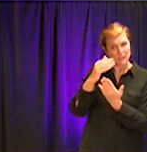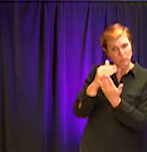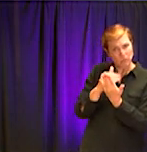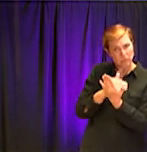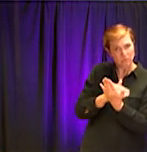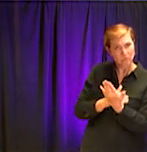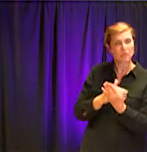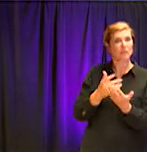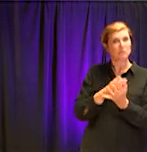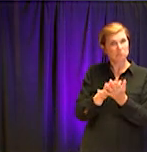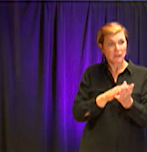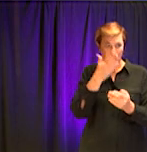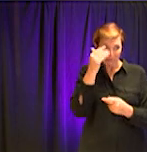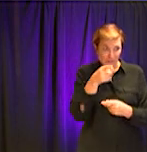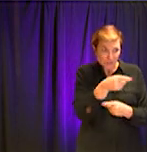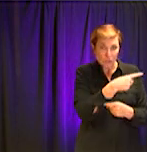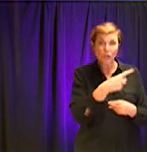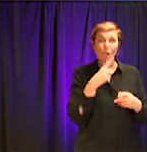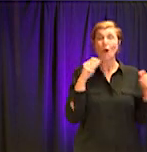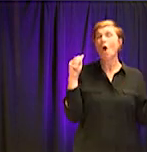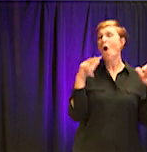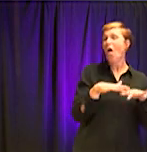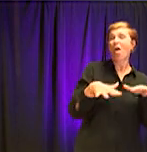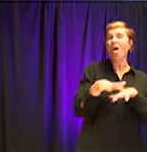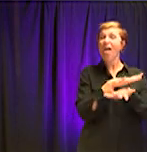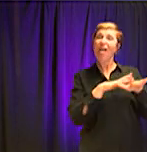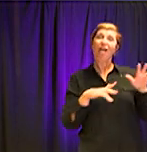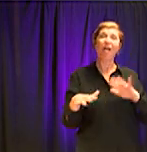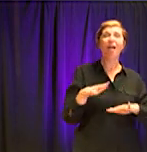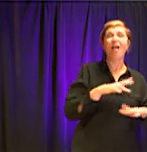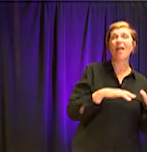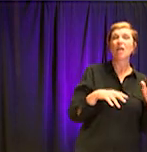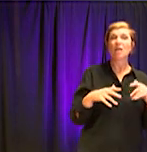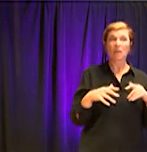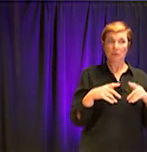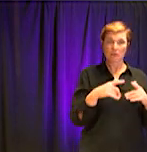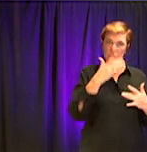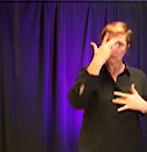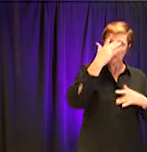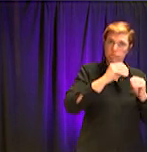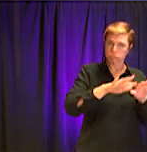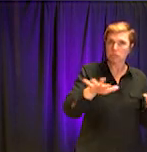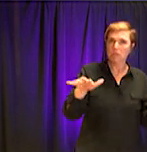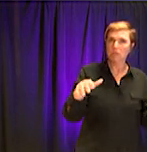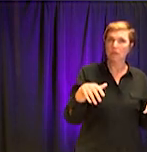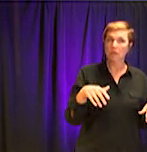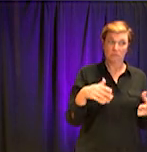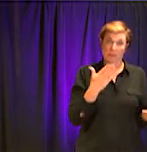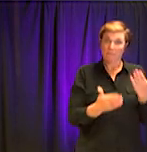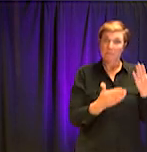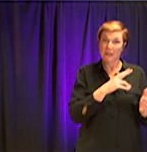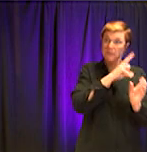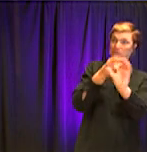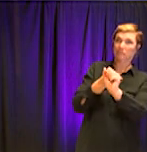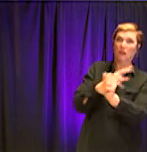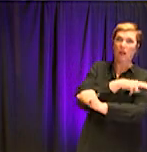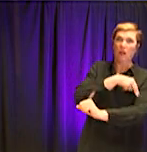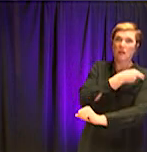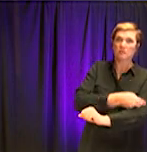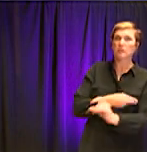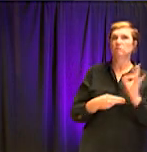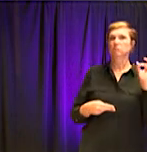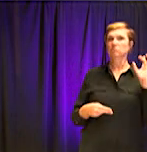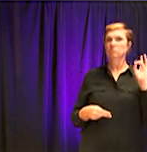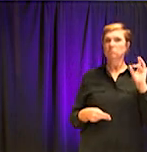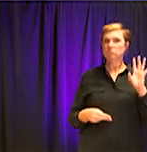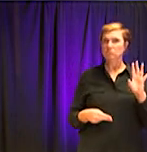they can spread it from one another. Many of them can get ill enough to go to the hospital. And we know that if they're also engaging with their family